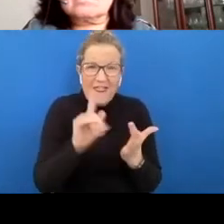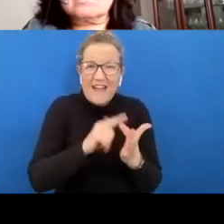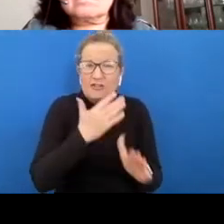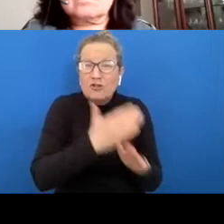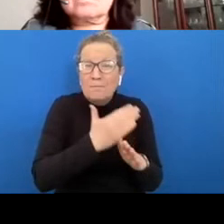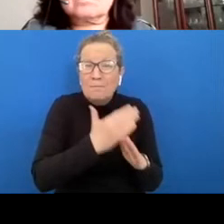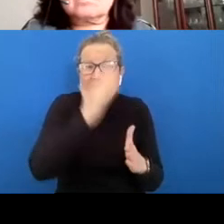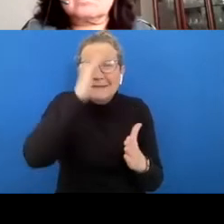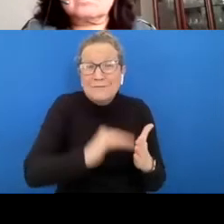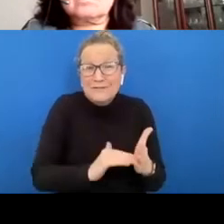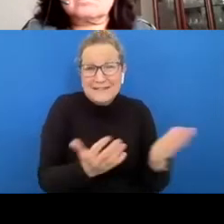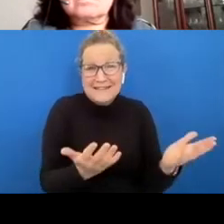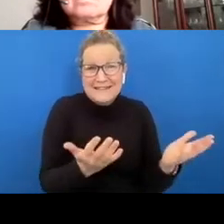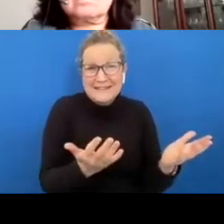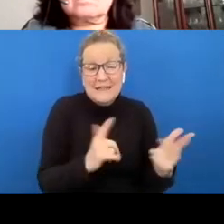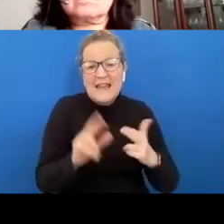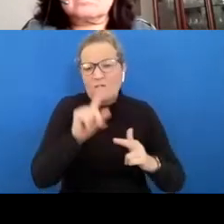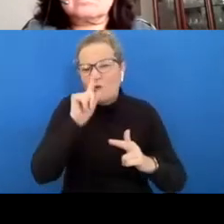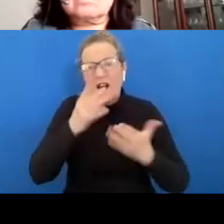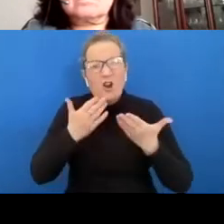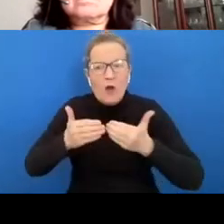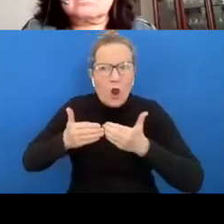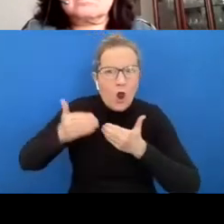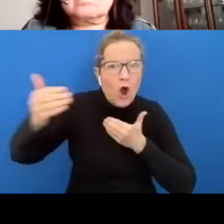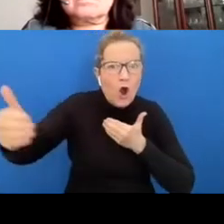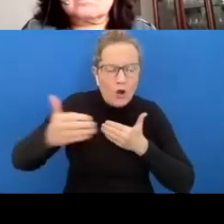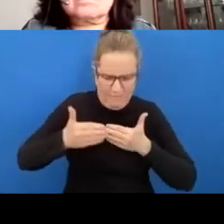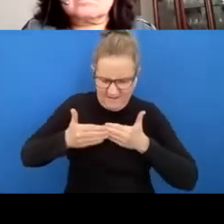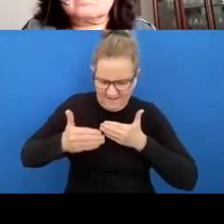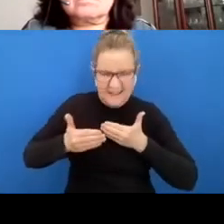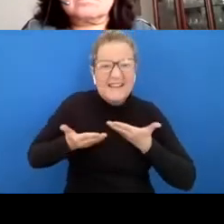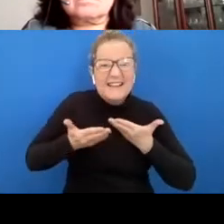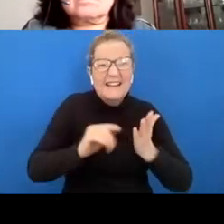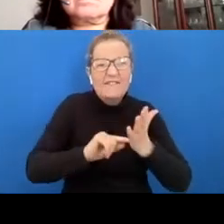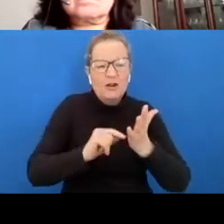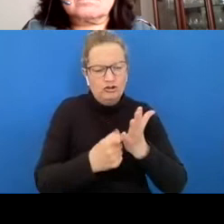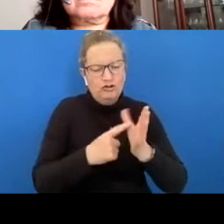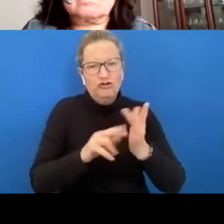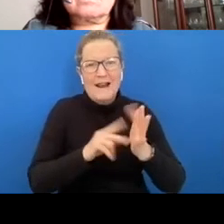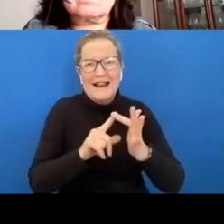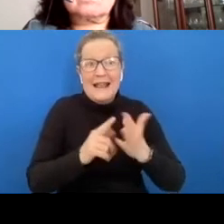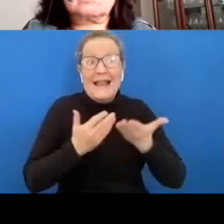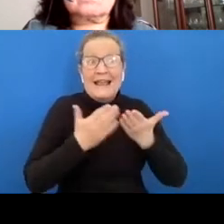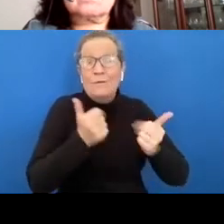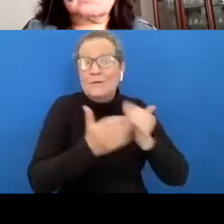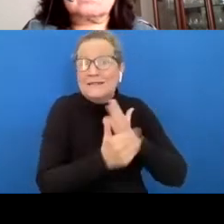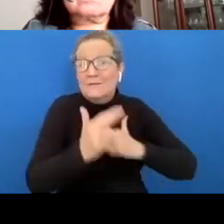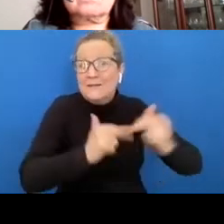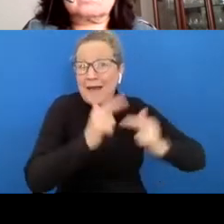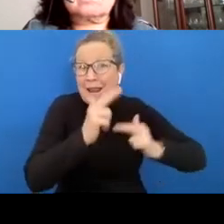can't offer a long-term role going forward you're still able to offer a really good grounding in skills development